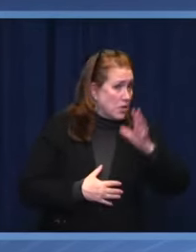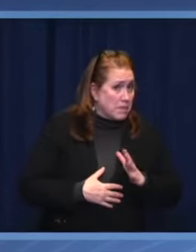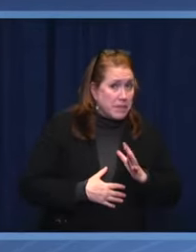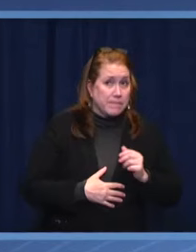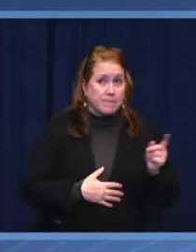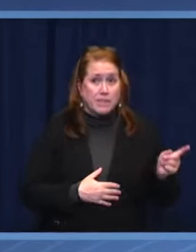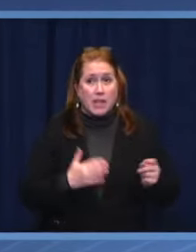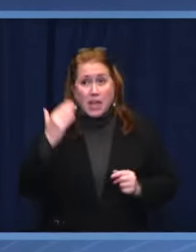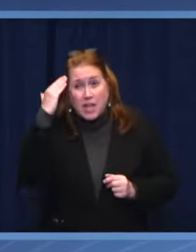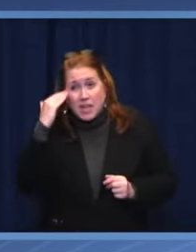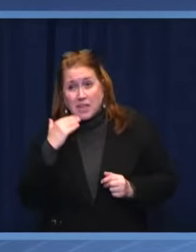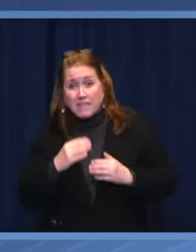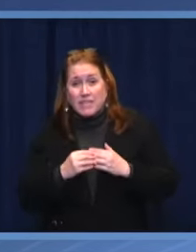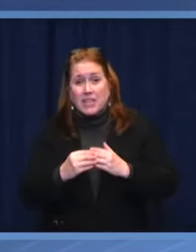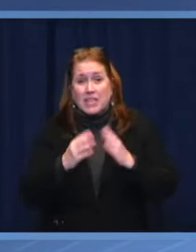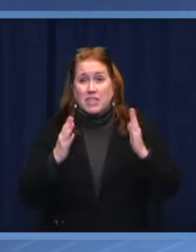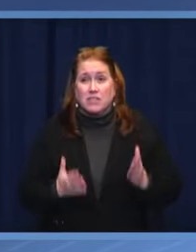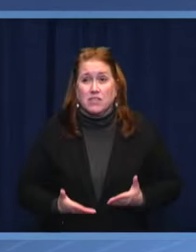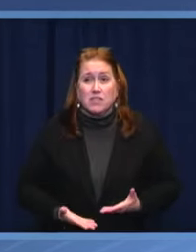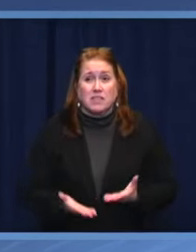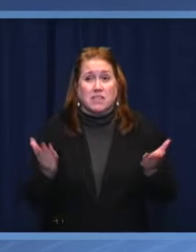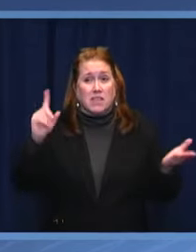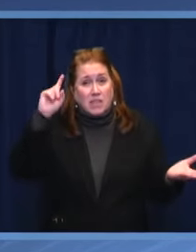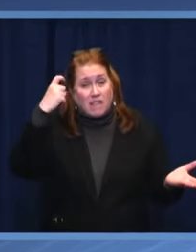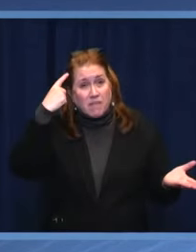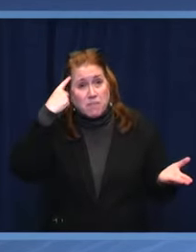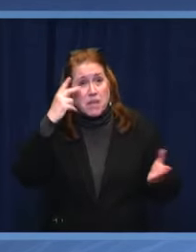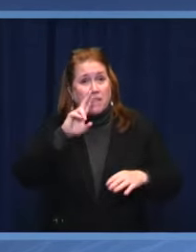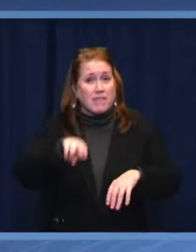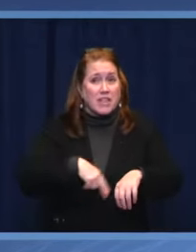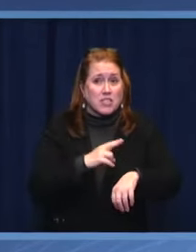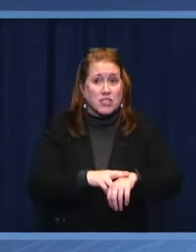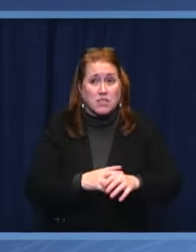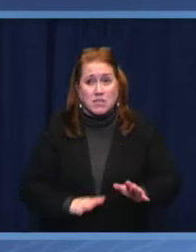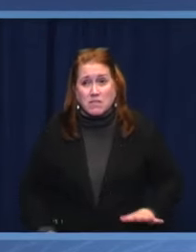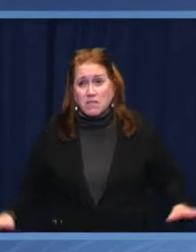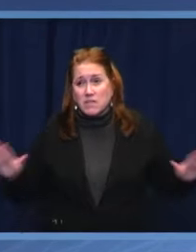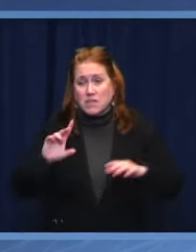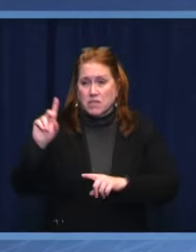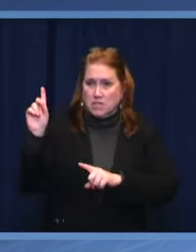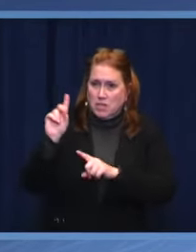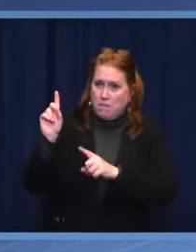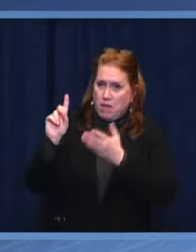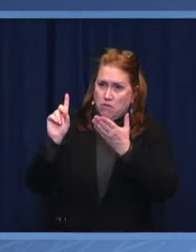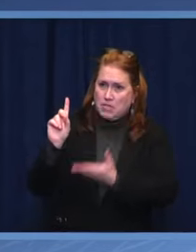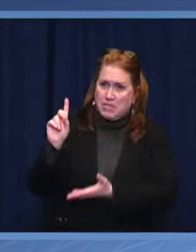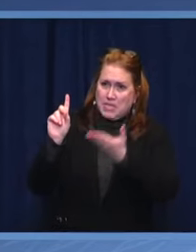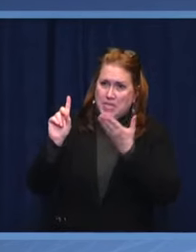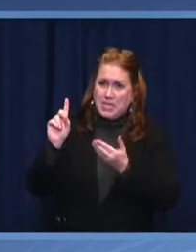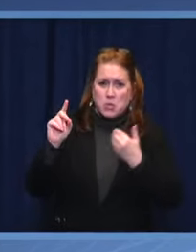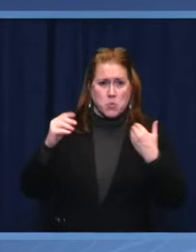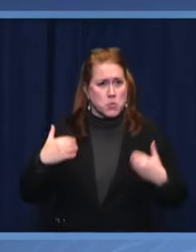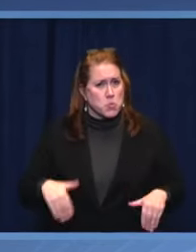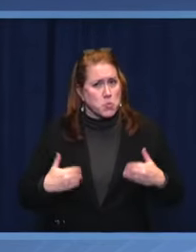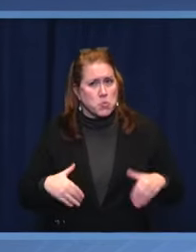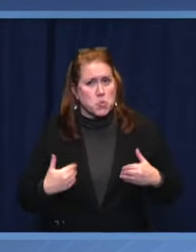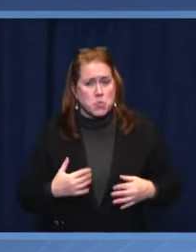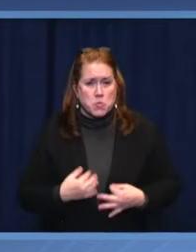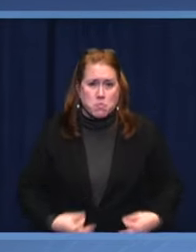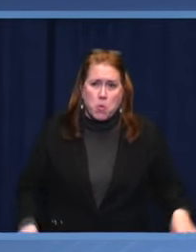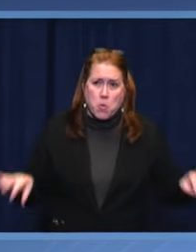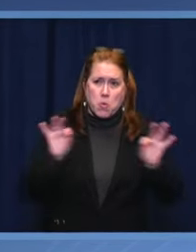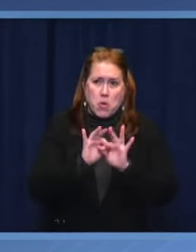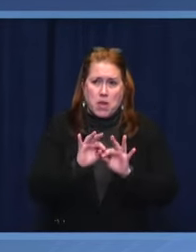ladies and of state and government, democracy is the sine qua non element for the